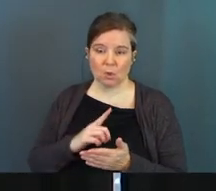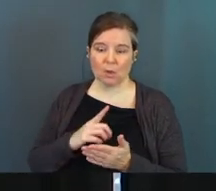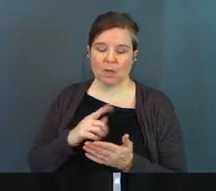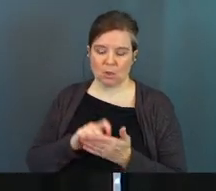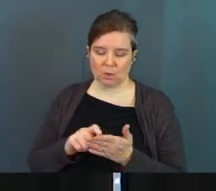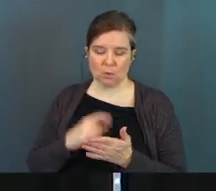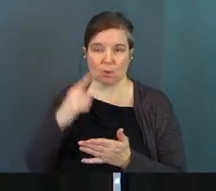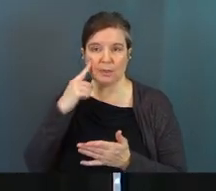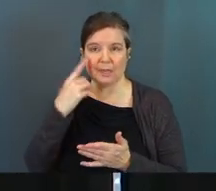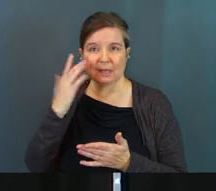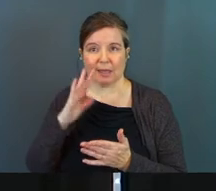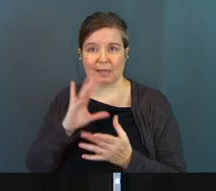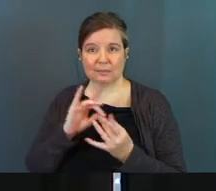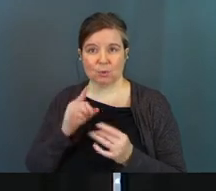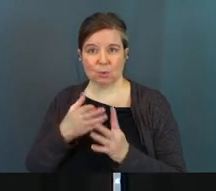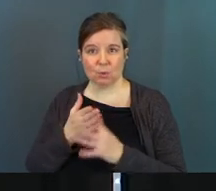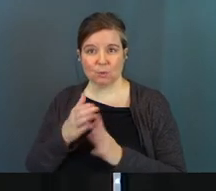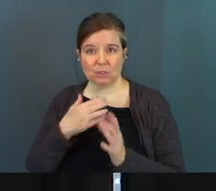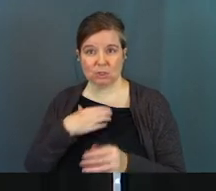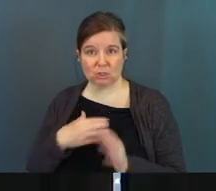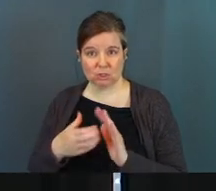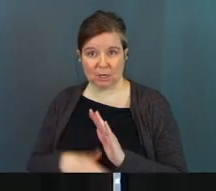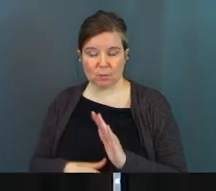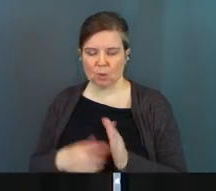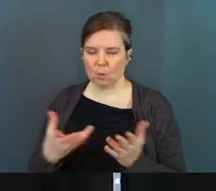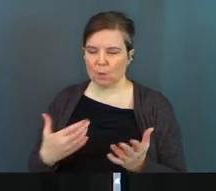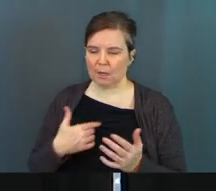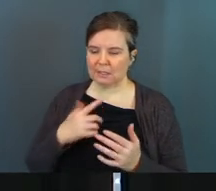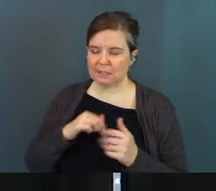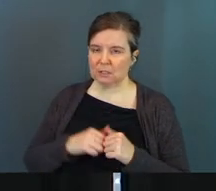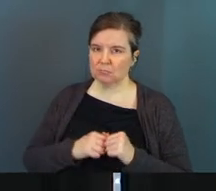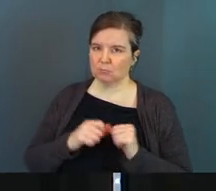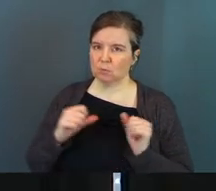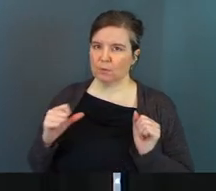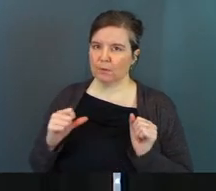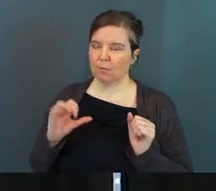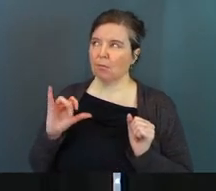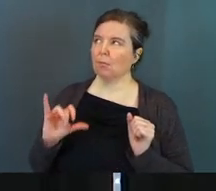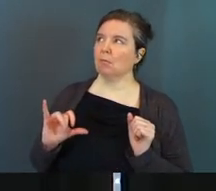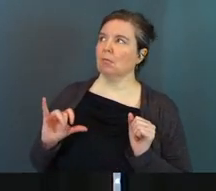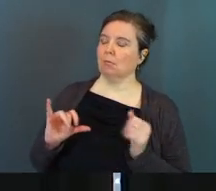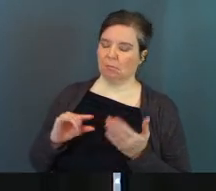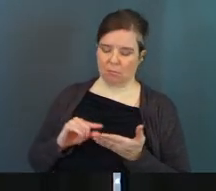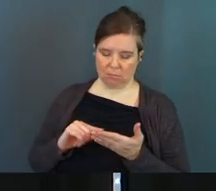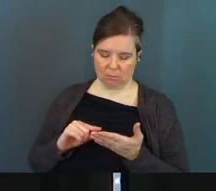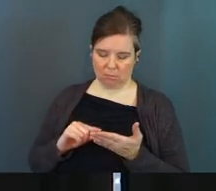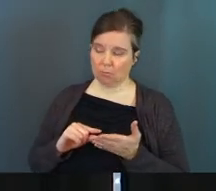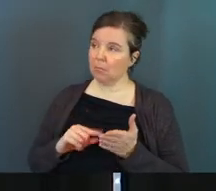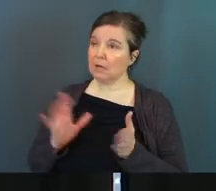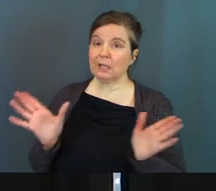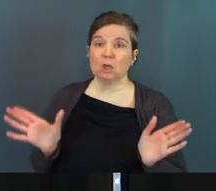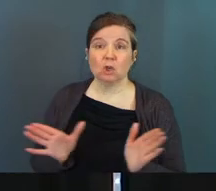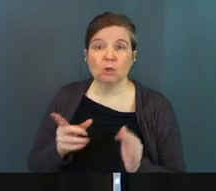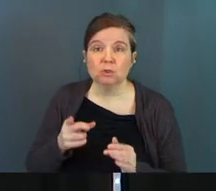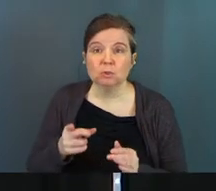afterwards you write down what you think God is speaking to you through this chapter. What is it that God has revealed to you? What is it that God has encouraged you in? What is it maybe sometimes that